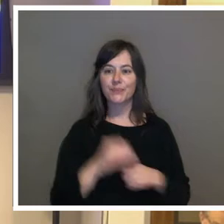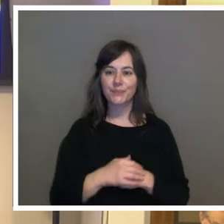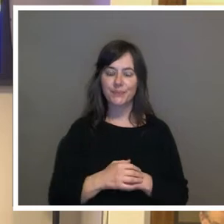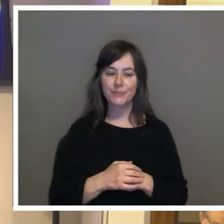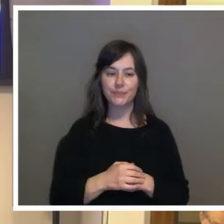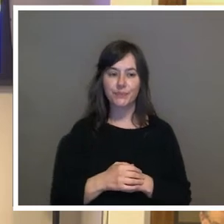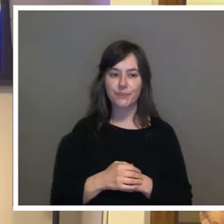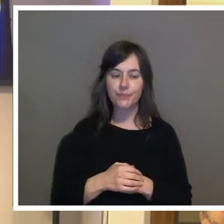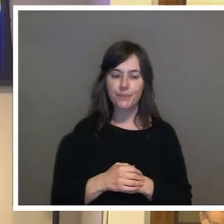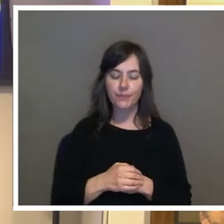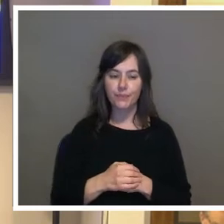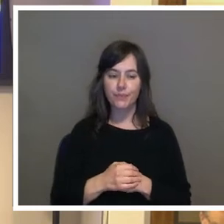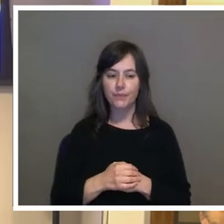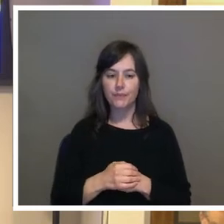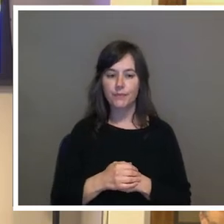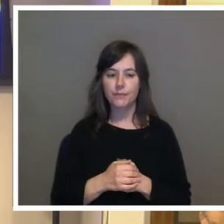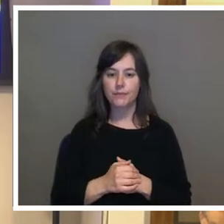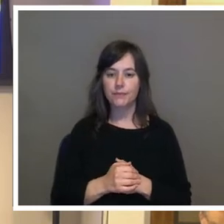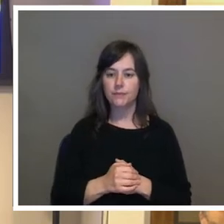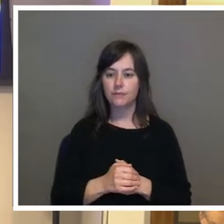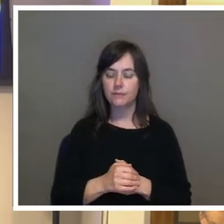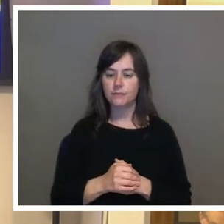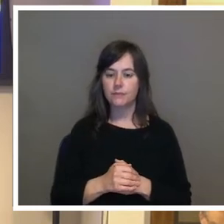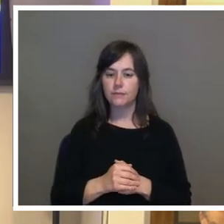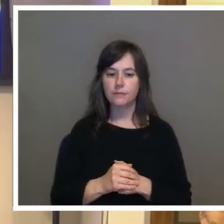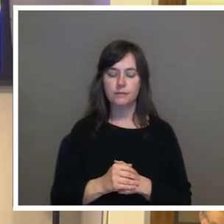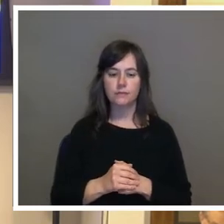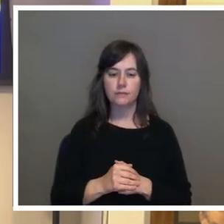Thank you,